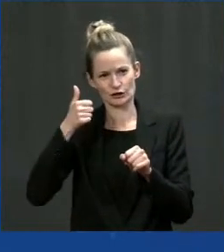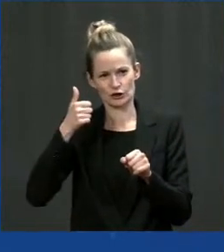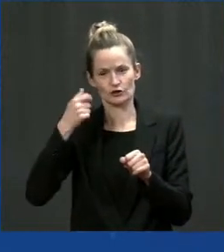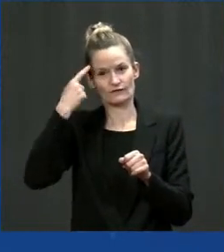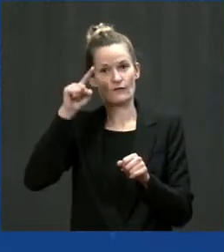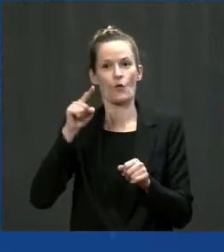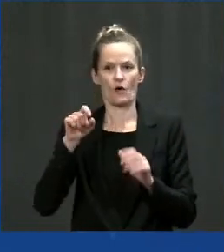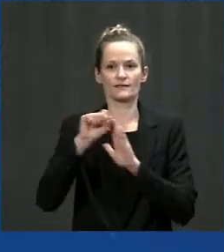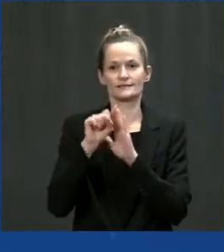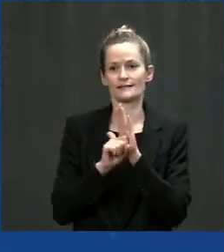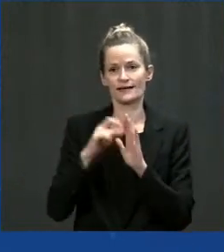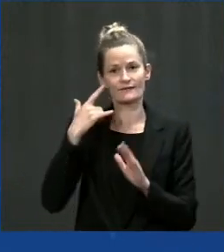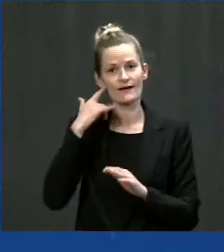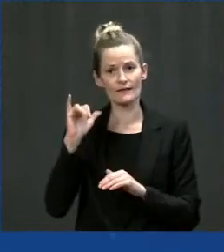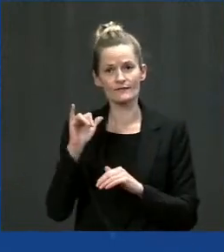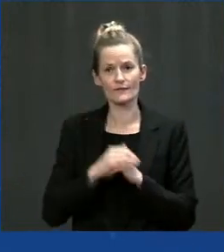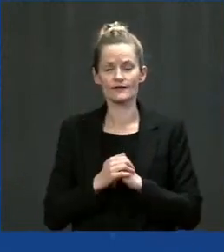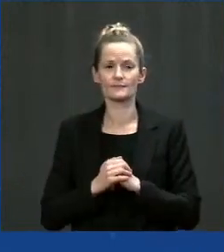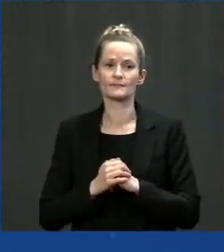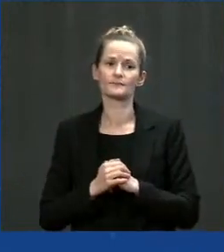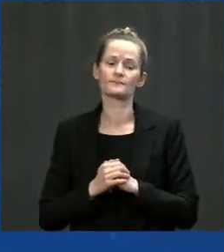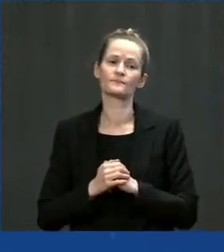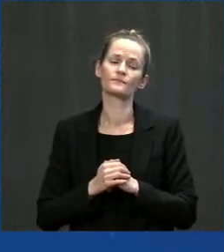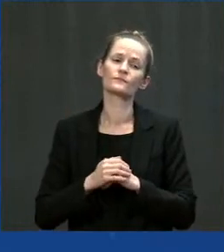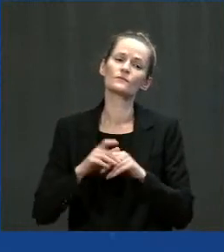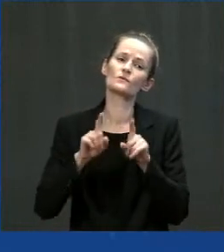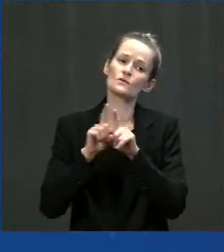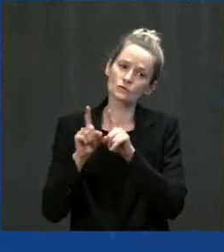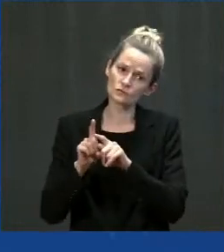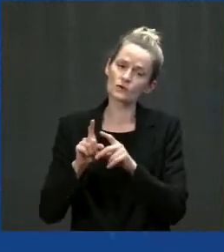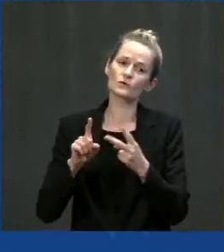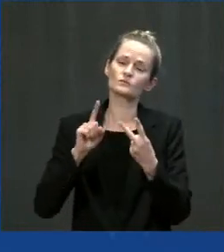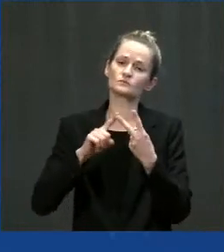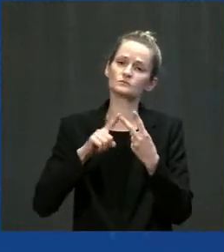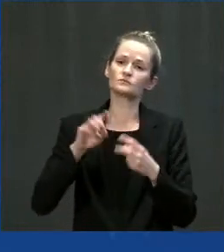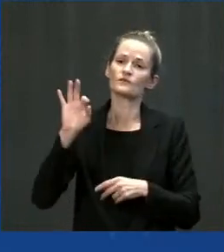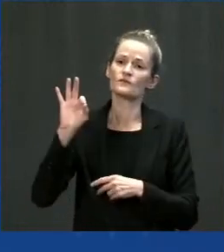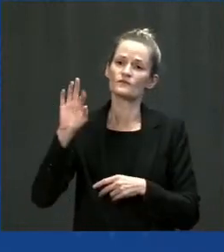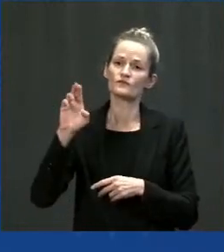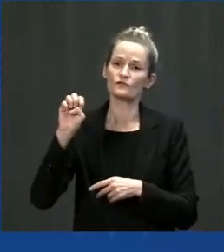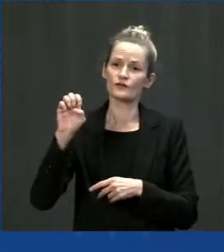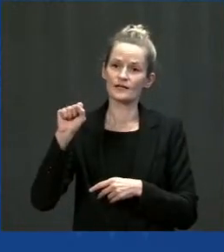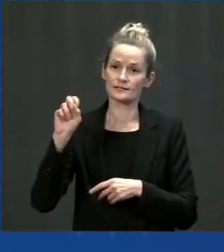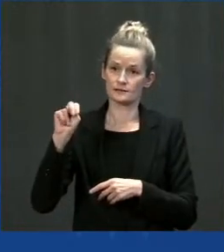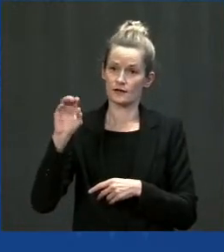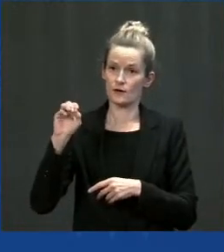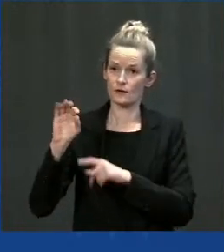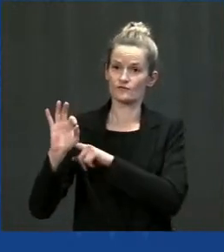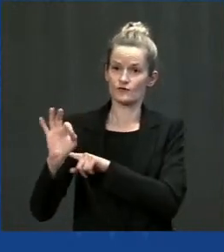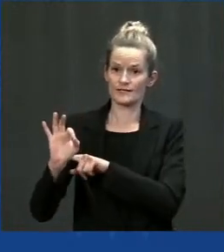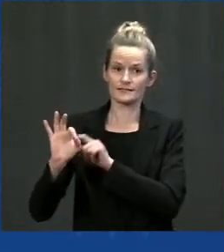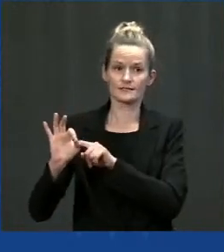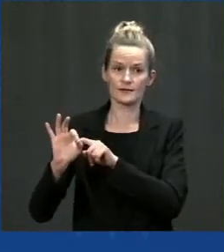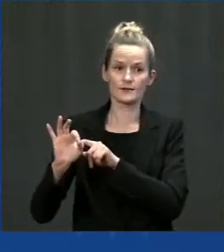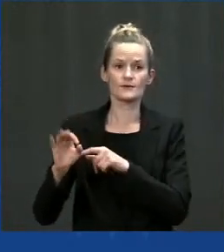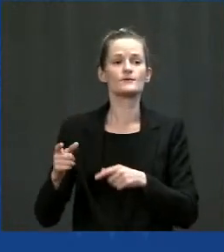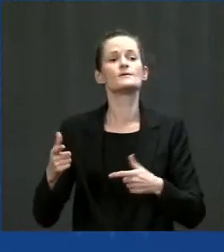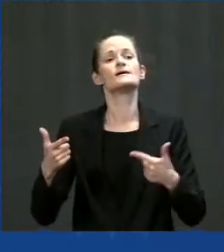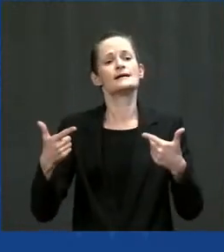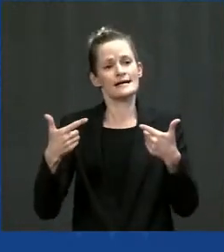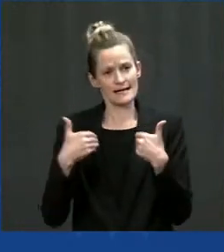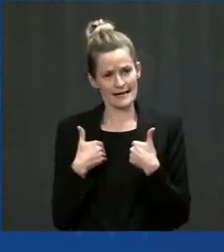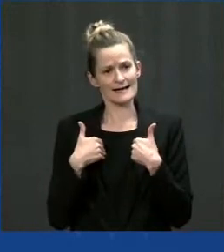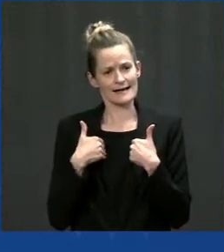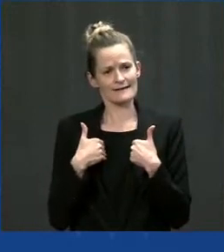Second, as you know, Fresno is ground zero for California's high-speed rail efforts. And